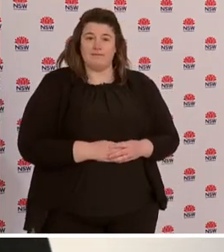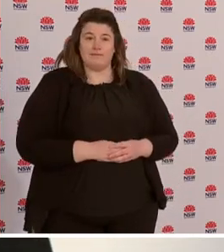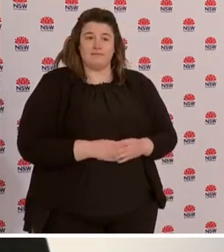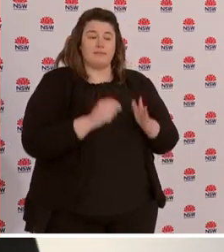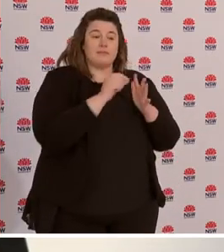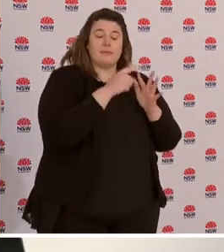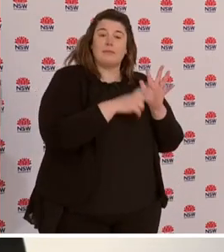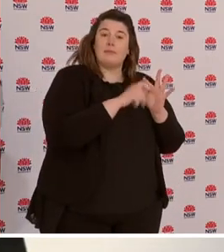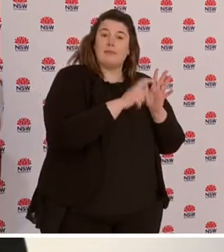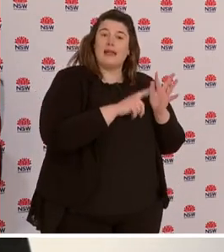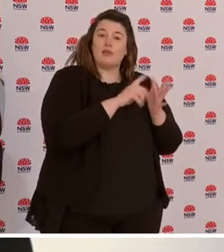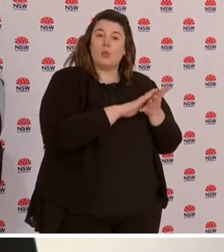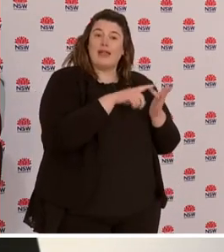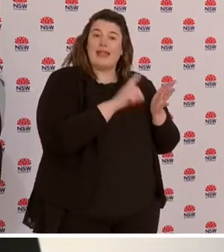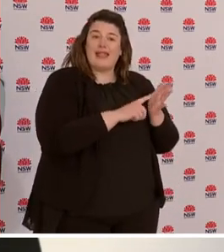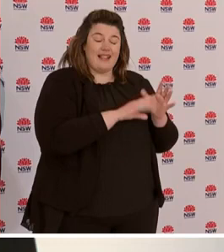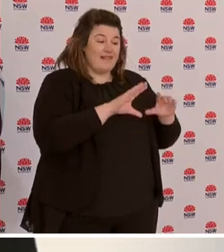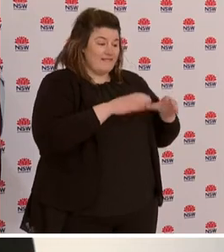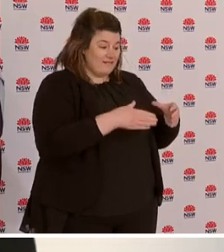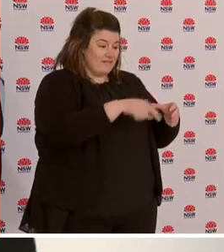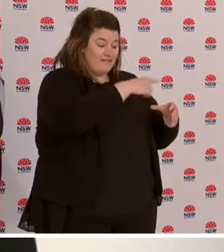a grieving family who came together